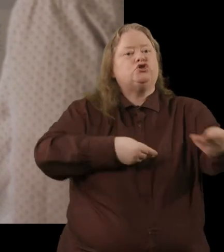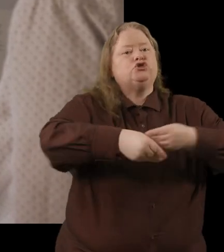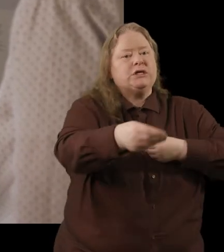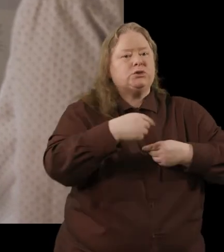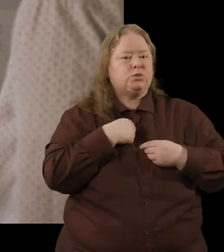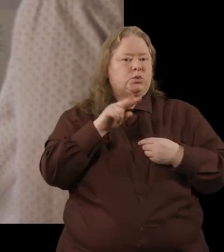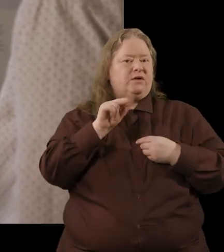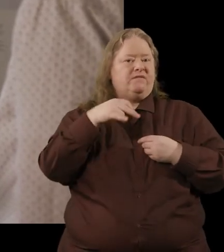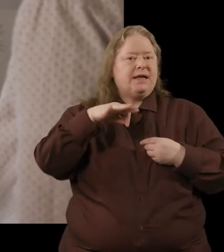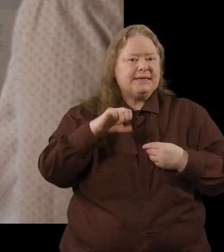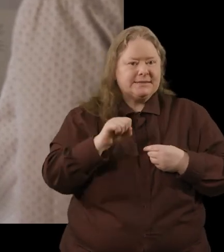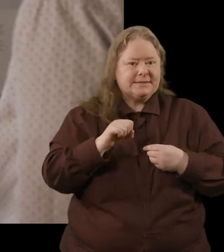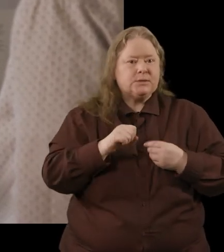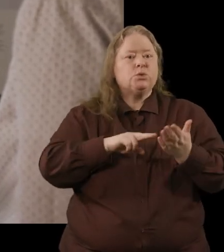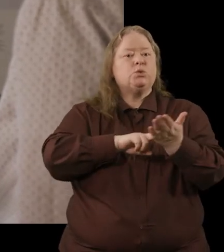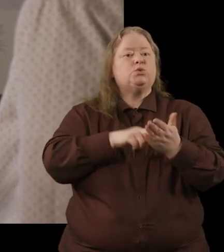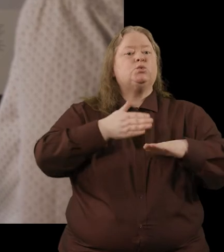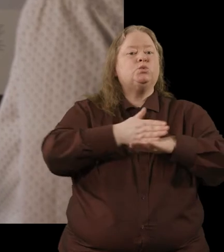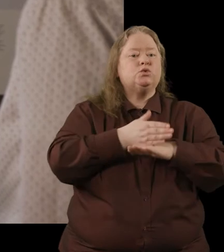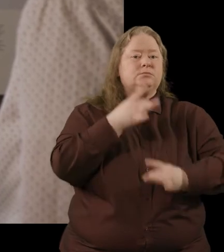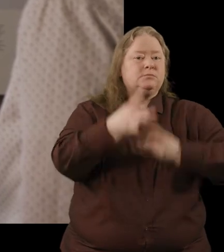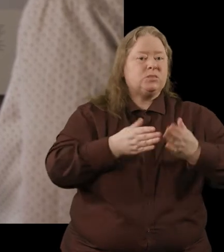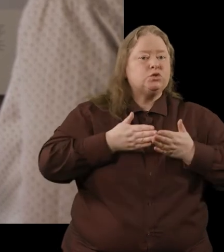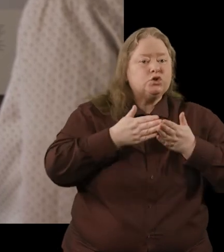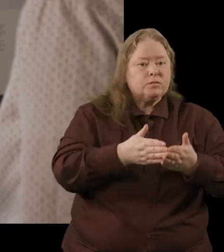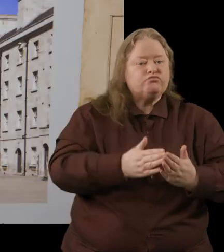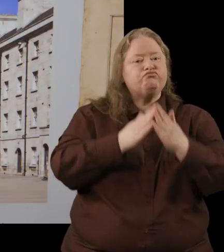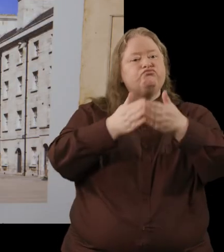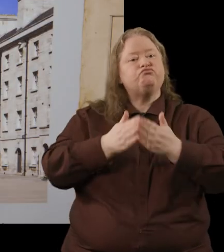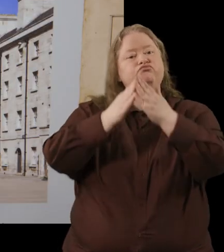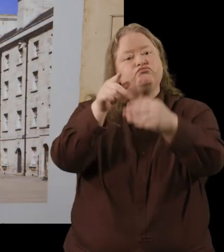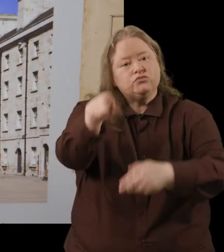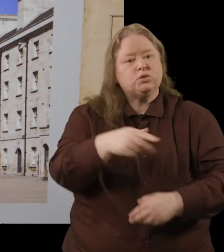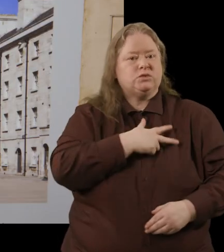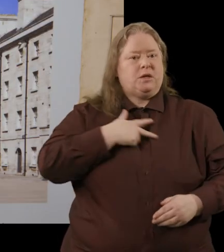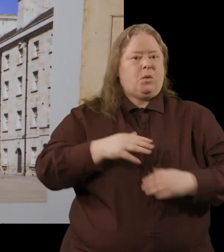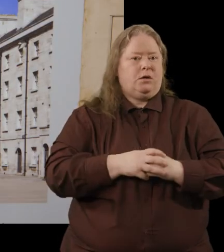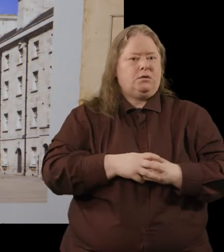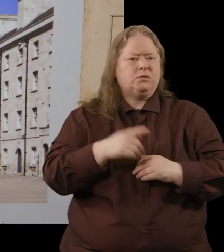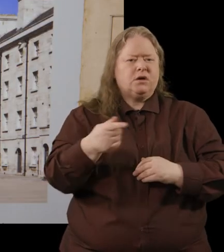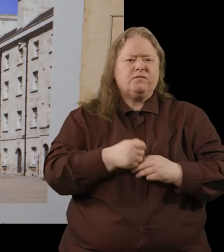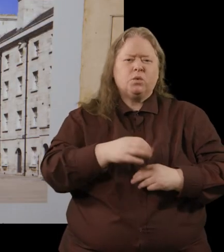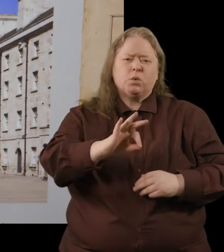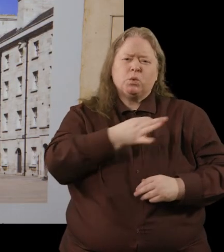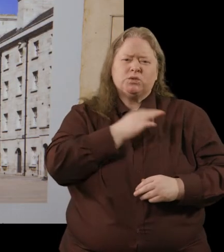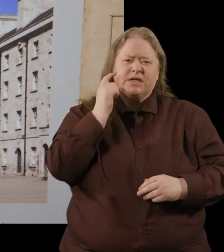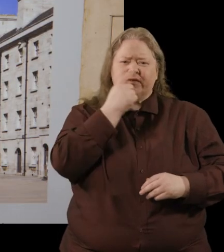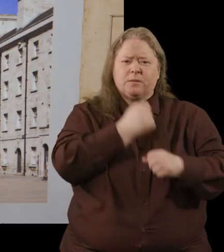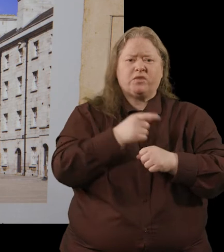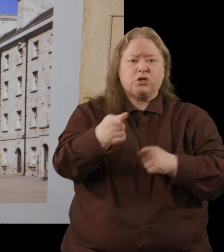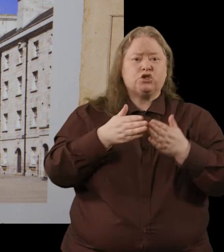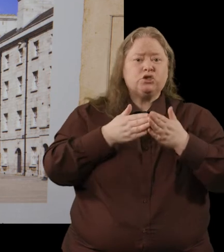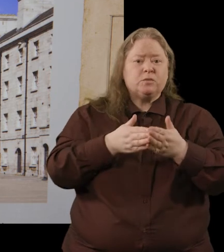it would have been used by them to make a ship that was sailed to denmark and we have such good evidence about that ship but they